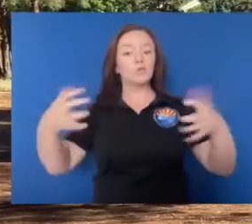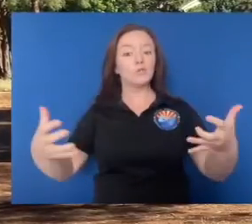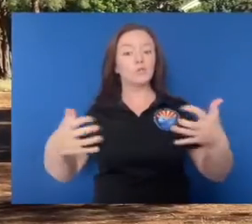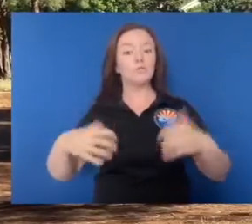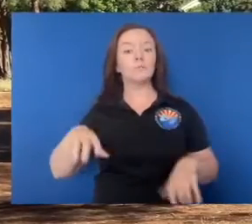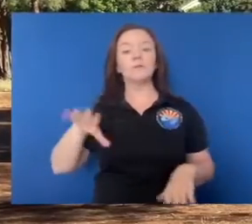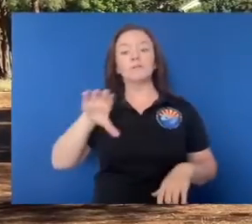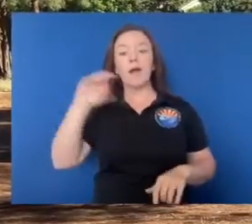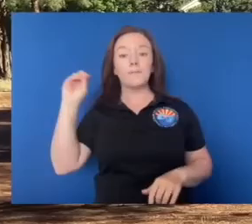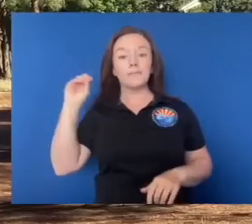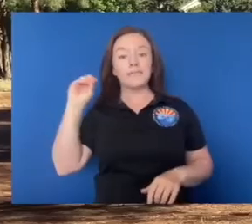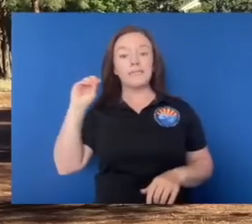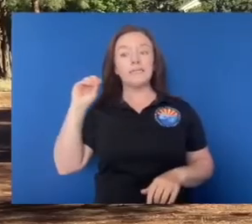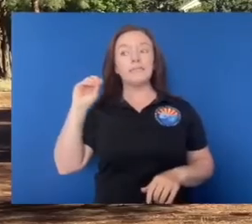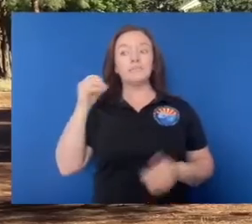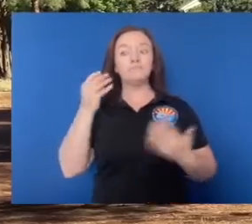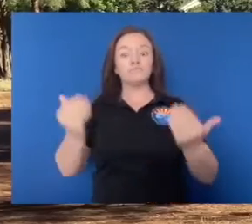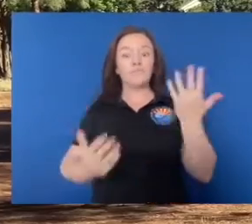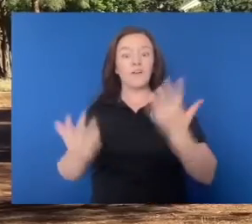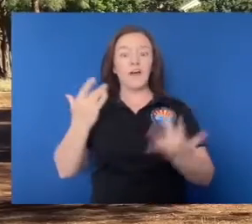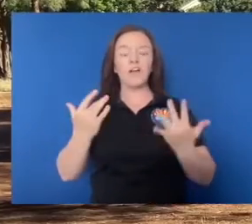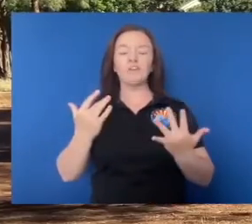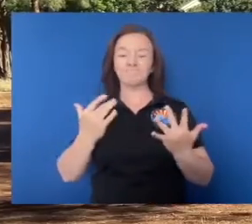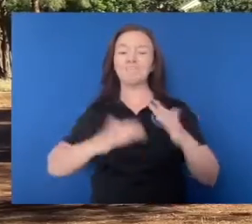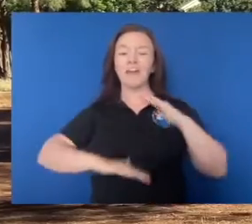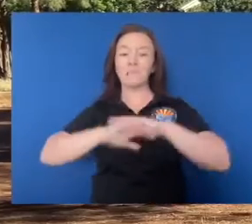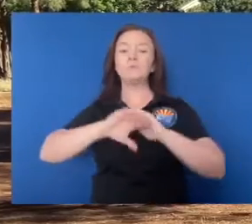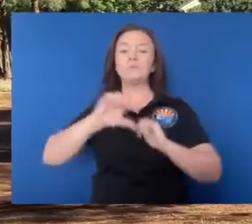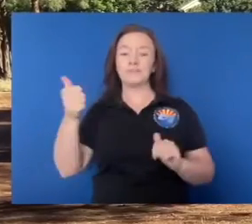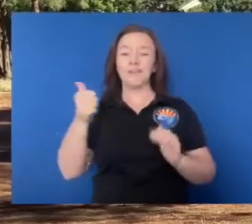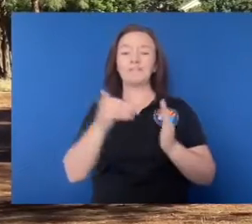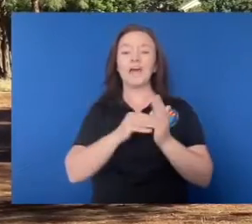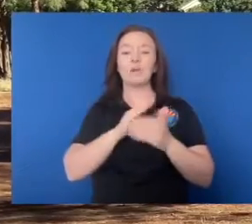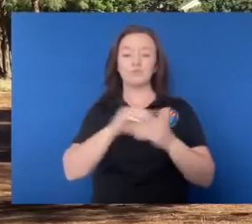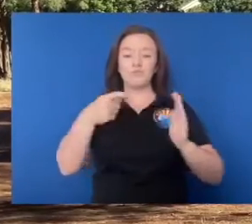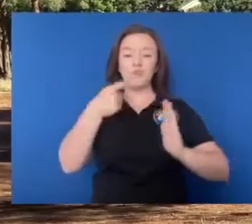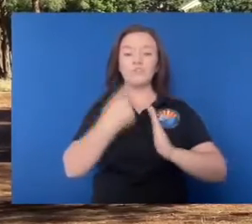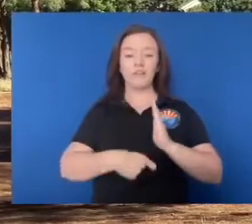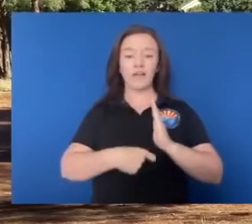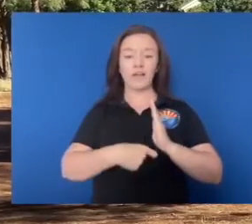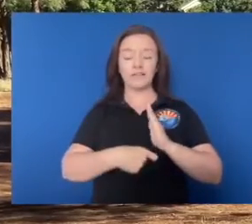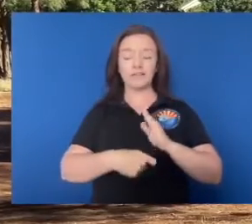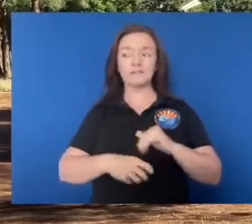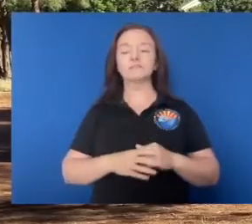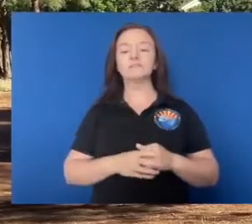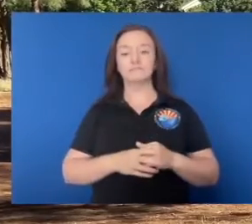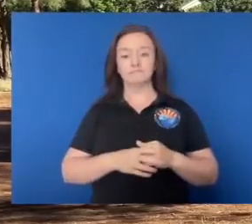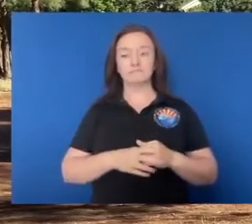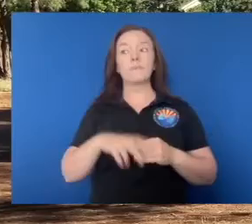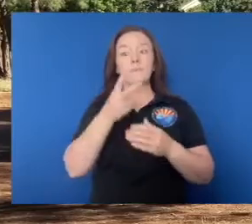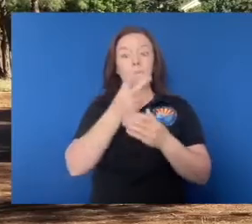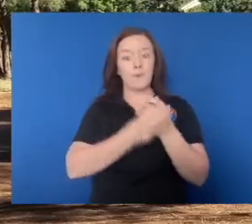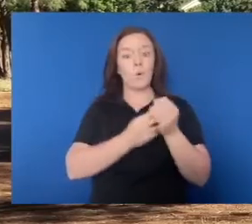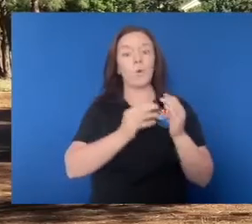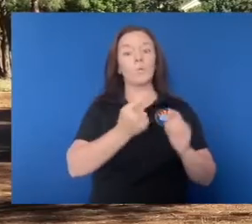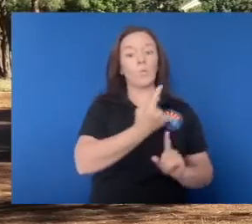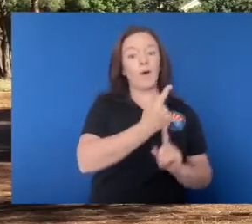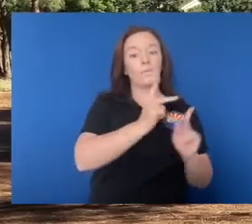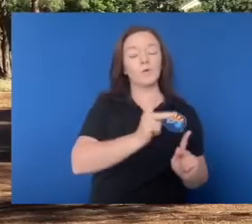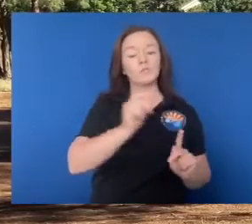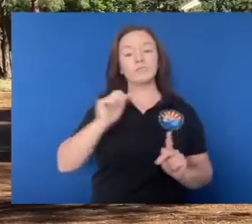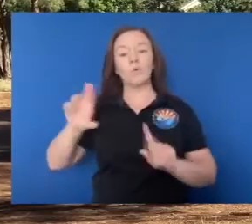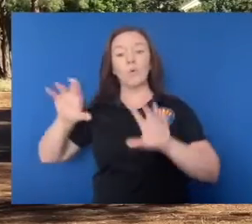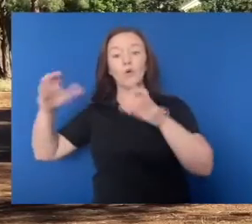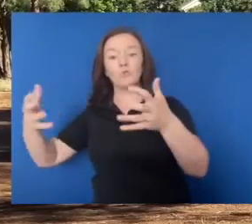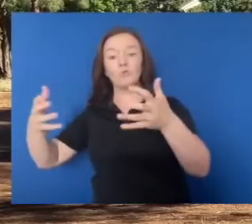corporations, they could be looking at up to a $10,000 fine. And to add on to that for both of them, some people,